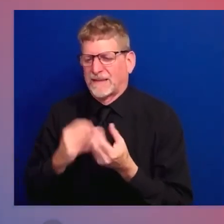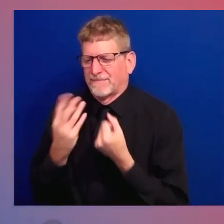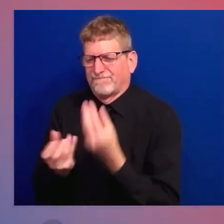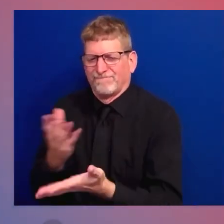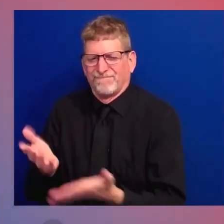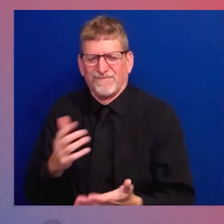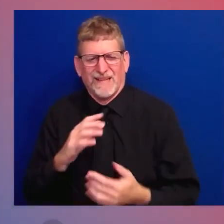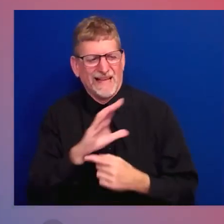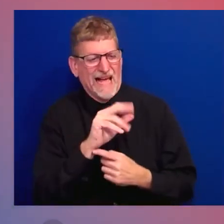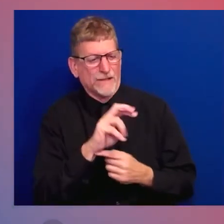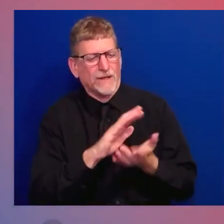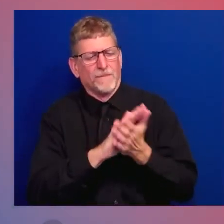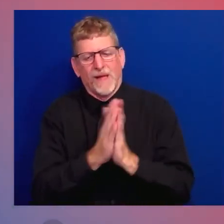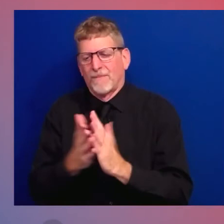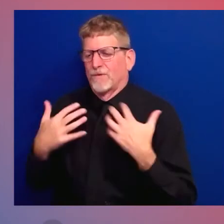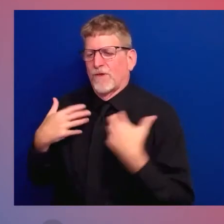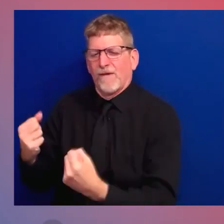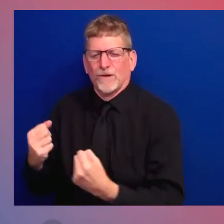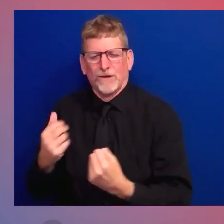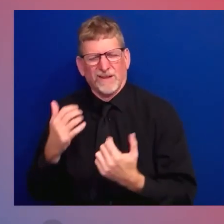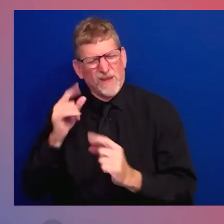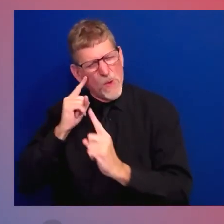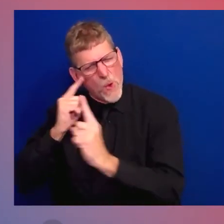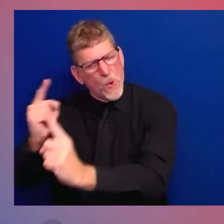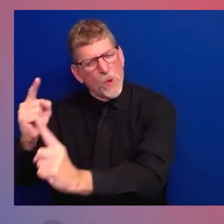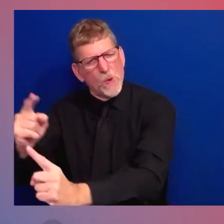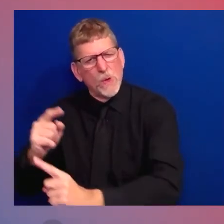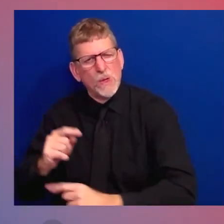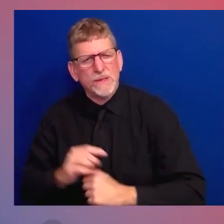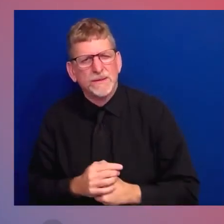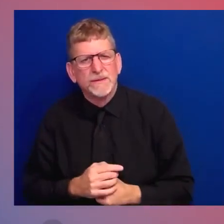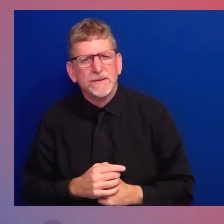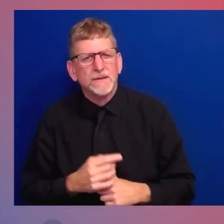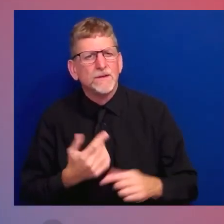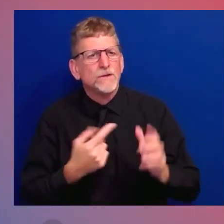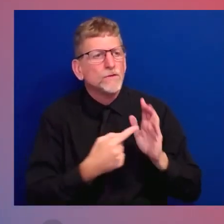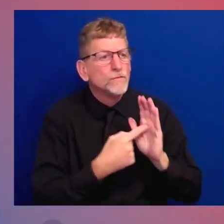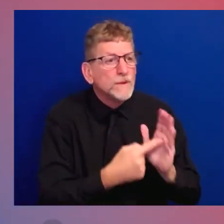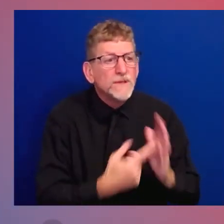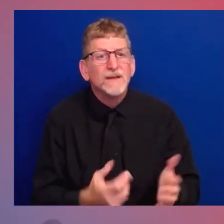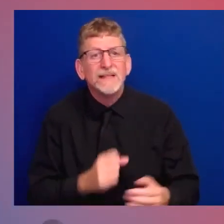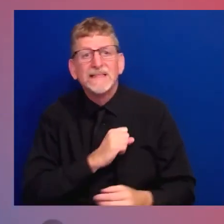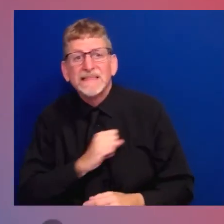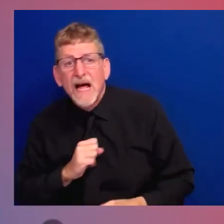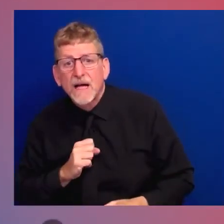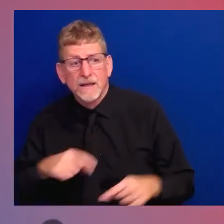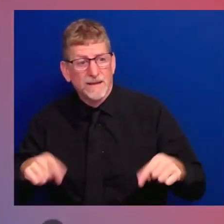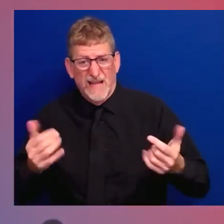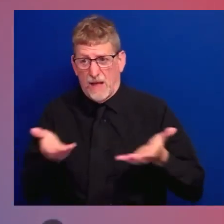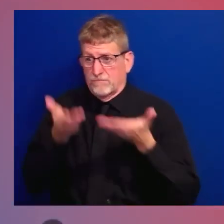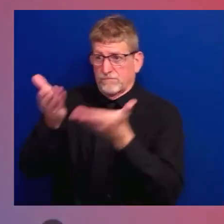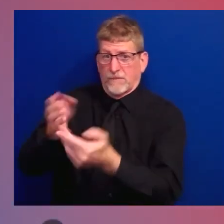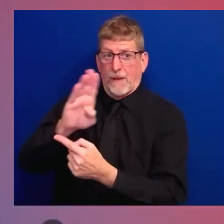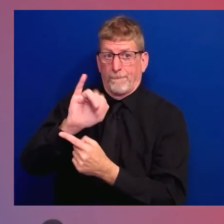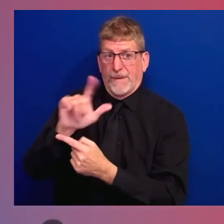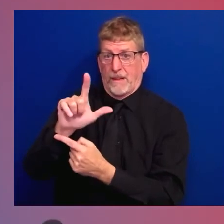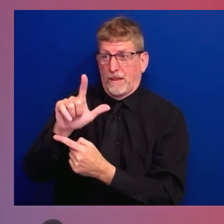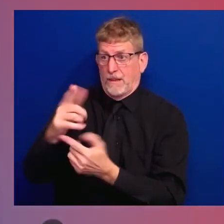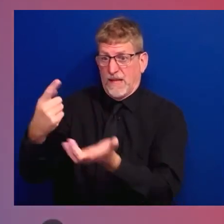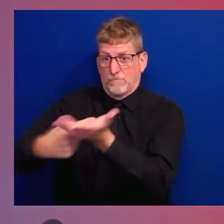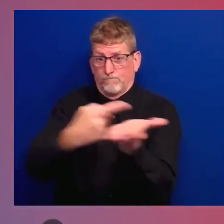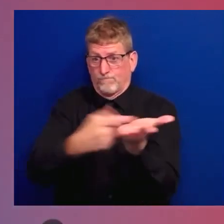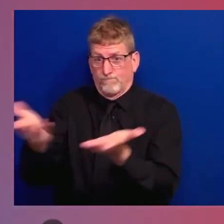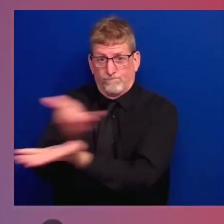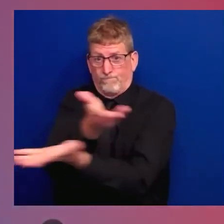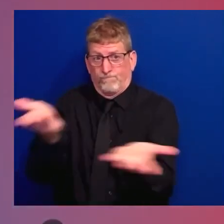United States House of Representatives and the Senate have bills in motion that would extend eligibility period for VA care for burn-pit-related